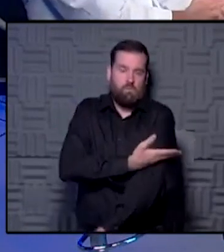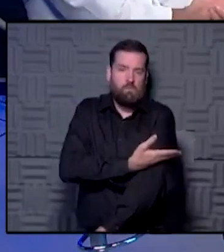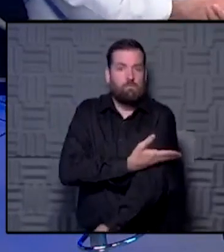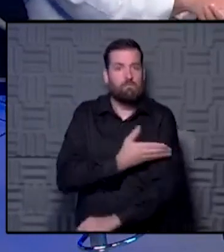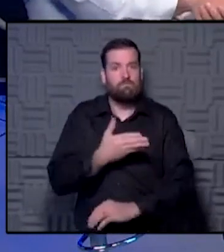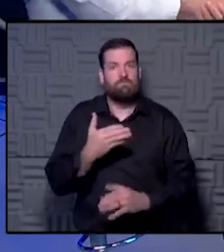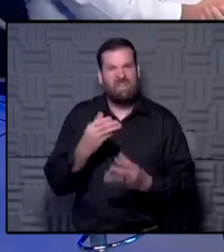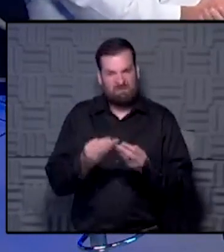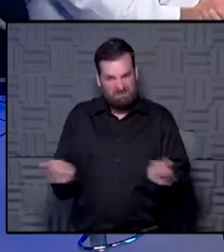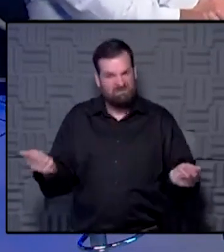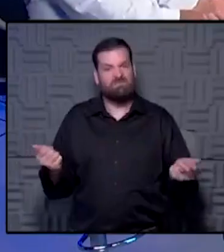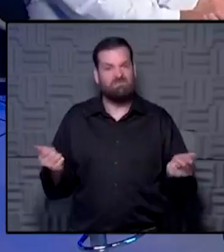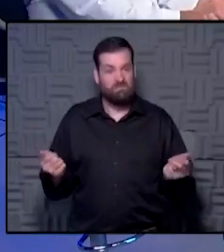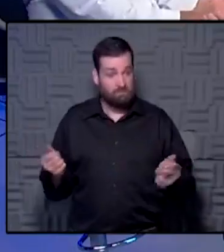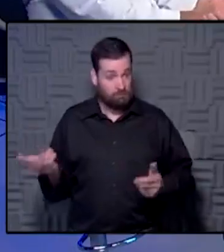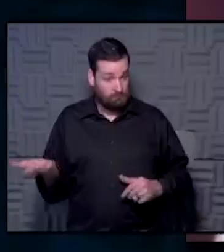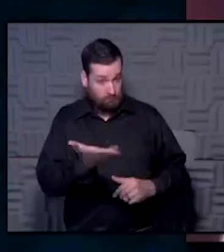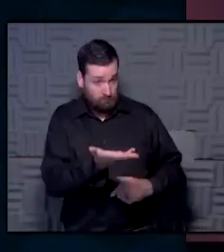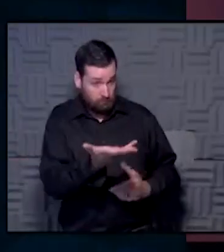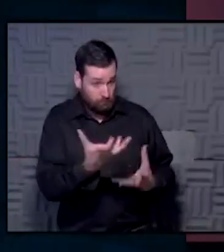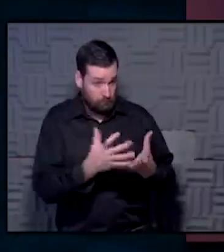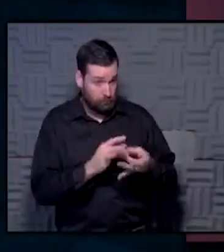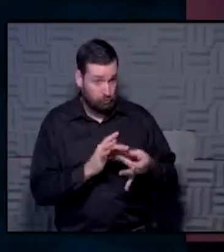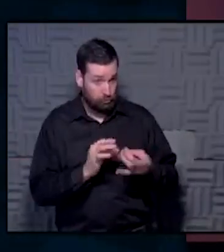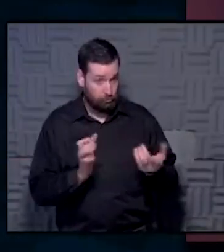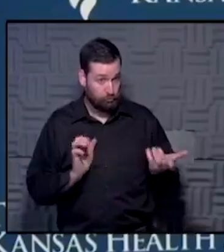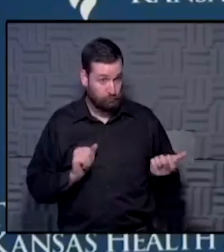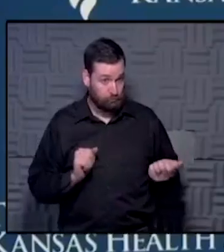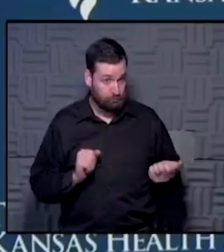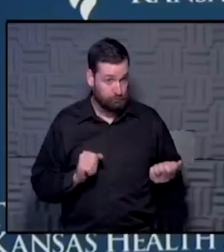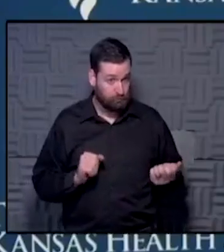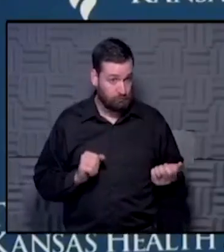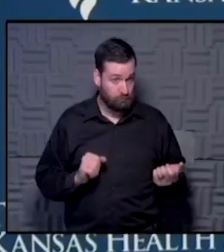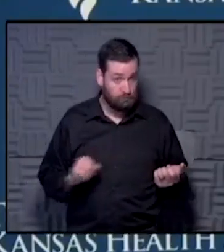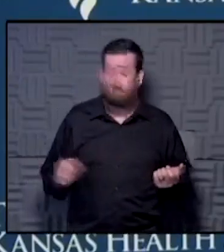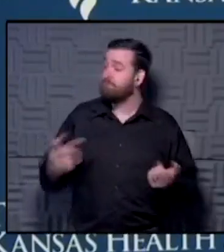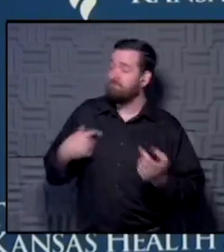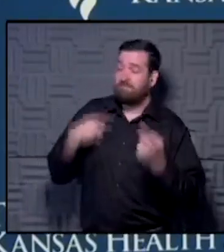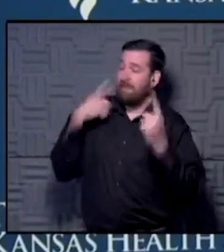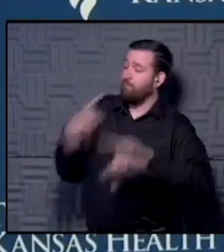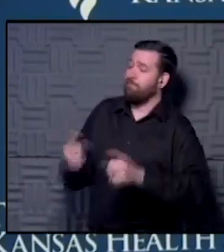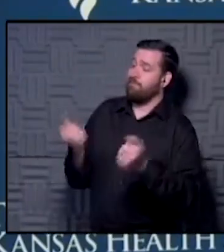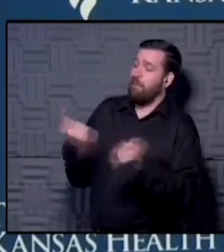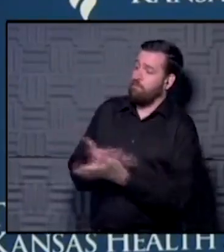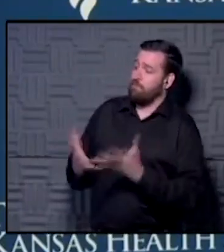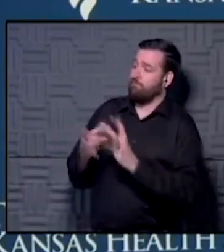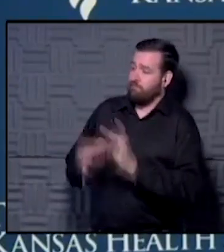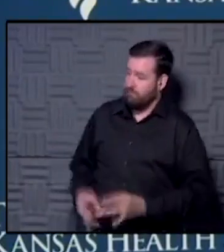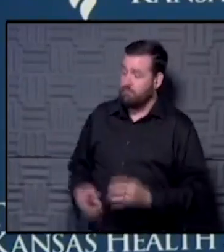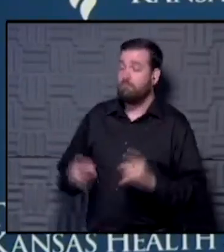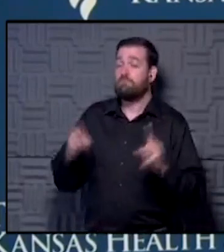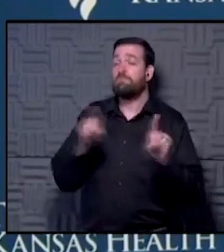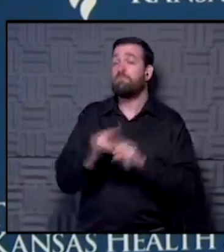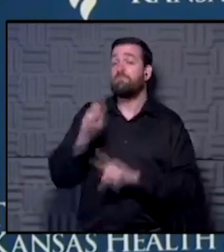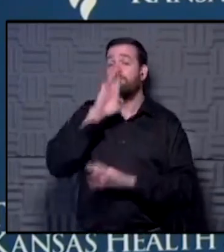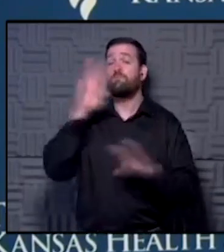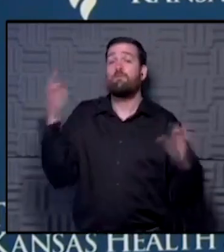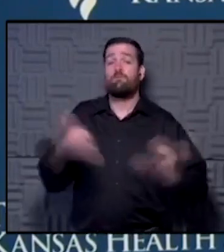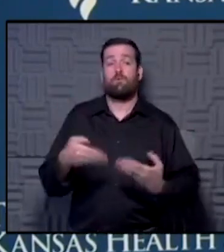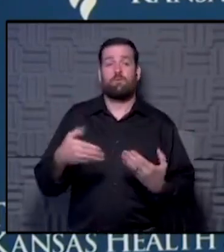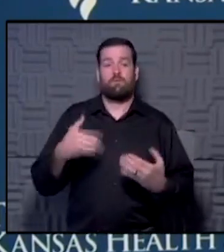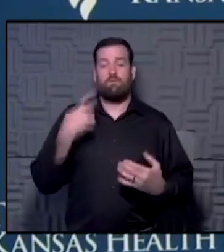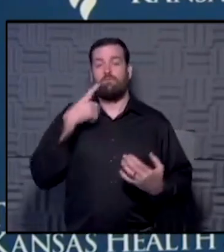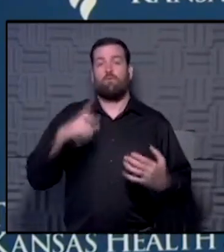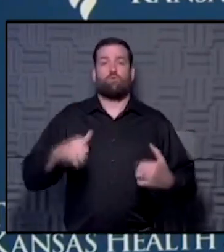cure over time. Dr. Wagner, do you want to chime in as well? I agree with everything you said. We also focus on this on our